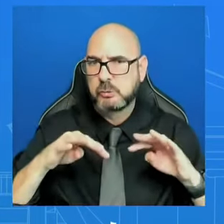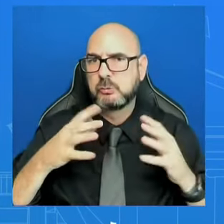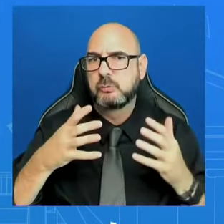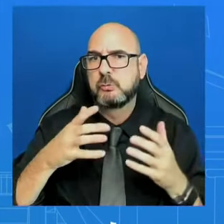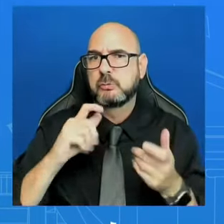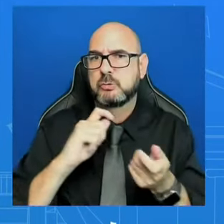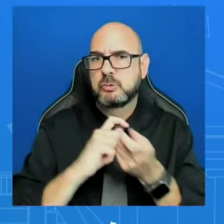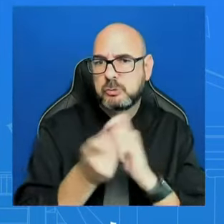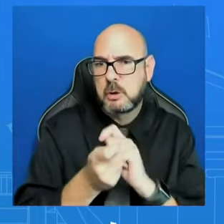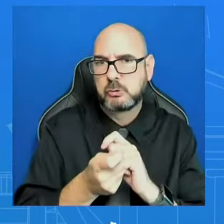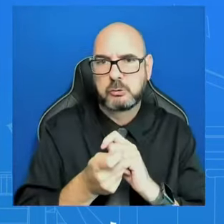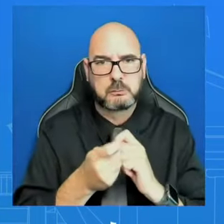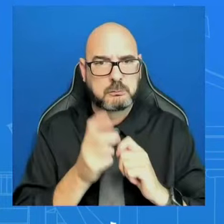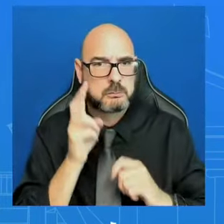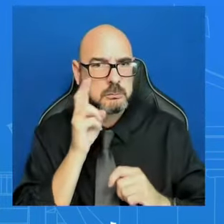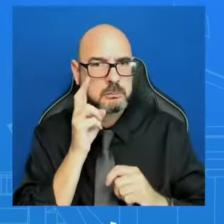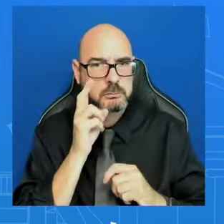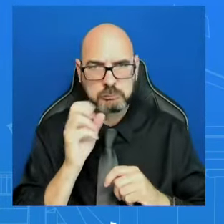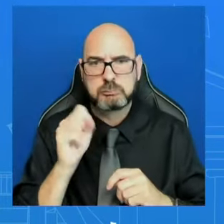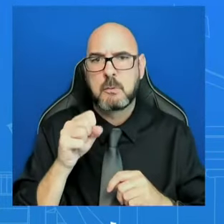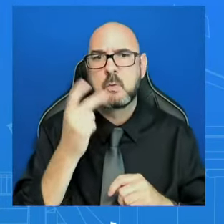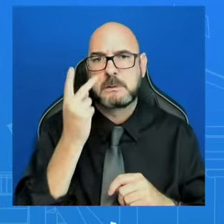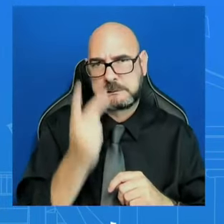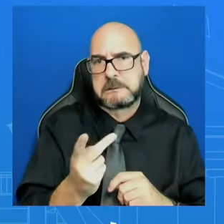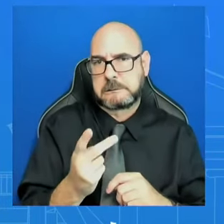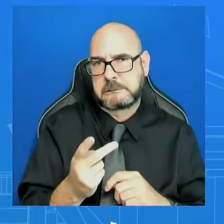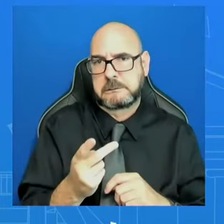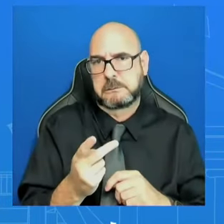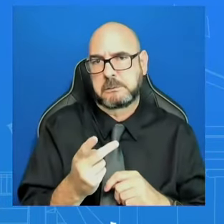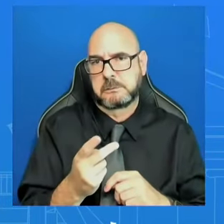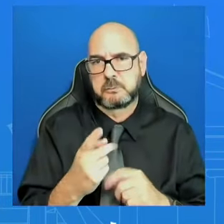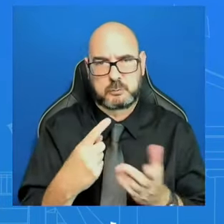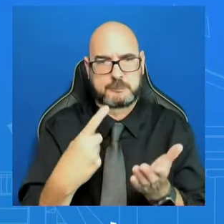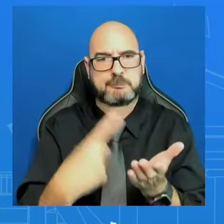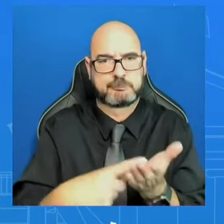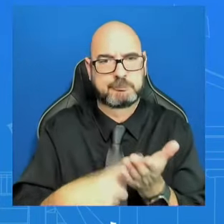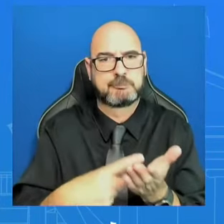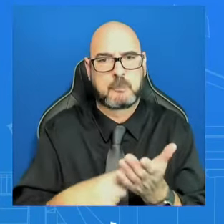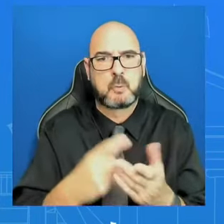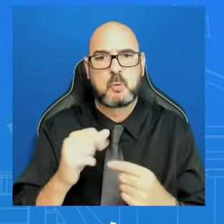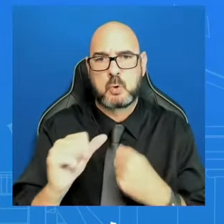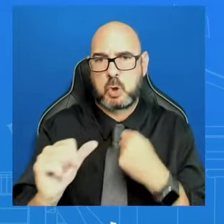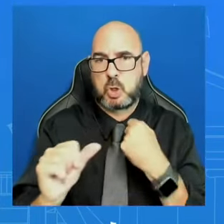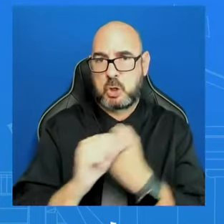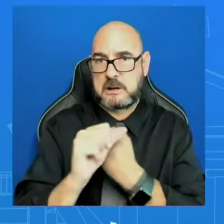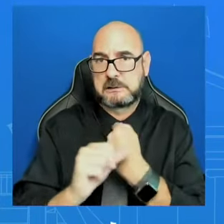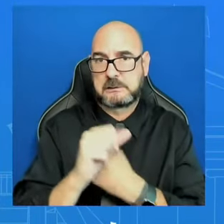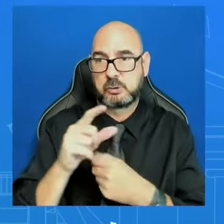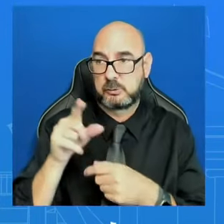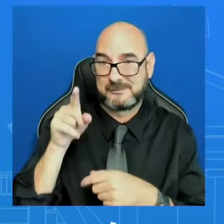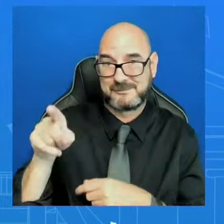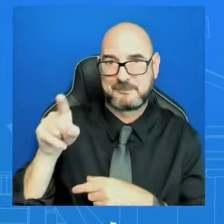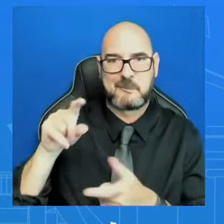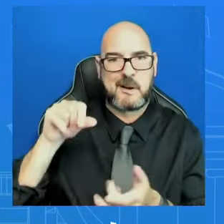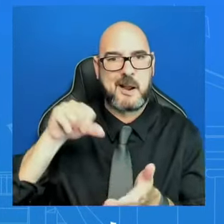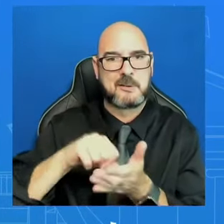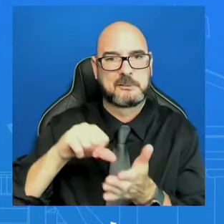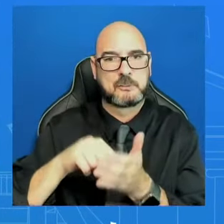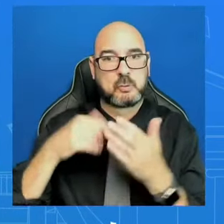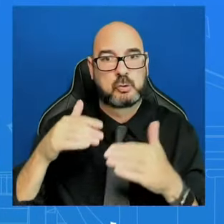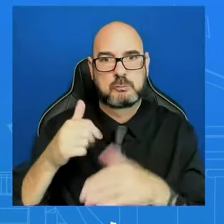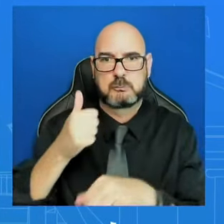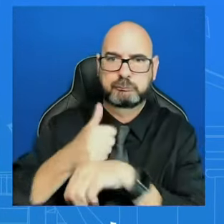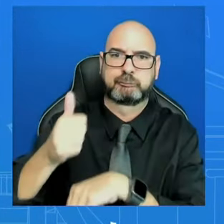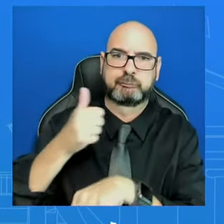readout makes clear, talking about the very public threats from Iran to Israel. And the president, as I said, made very clear to the prime